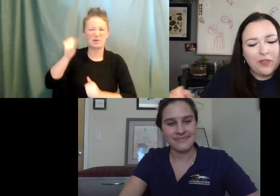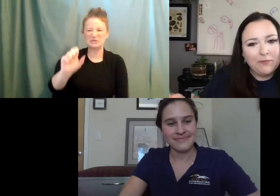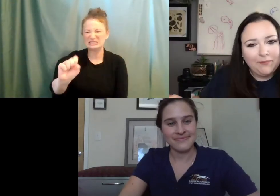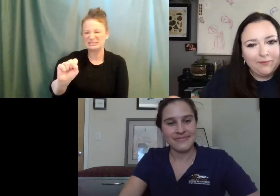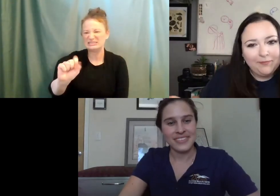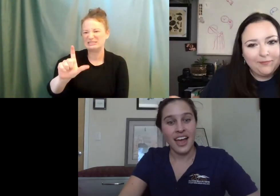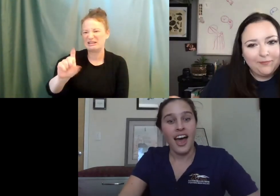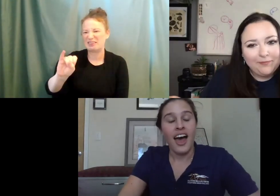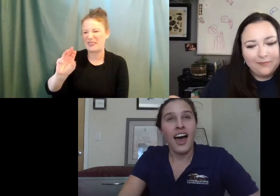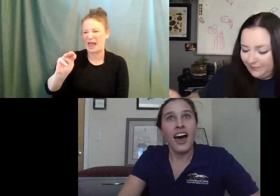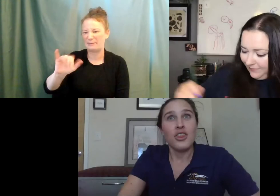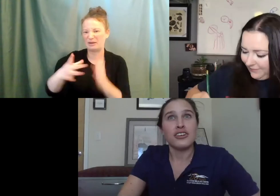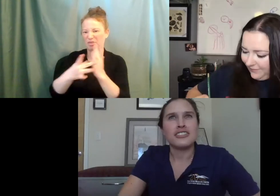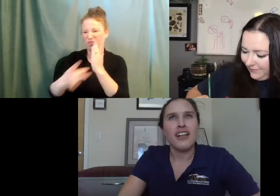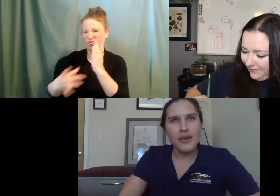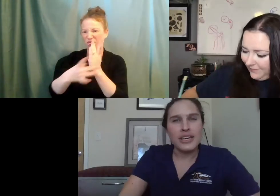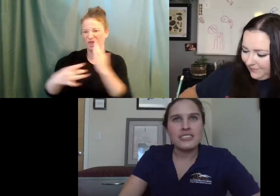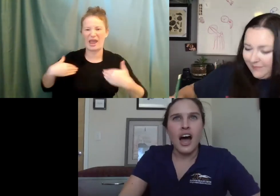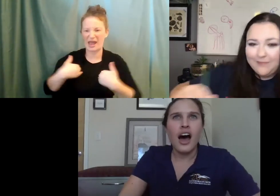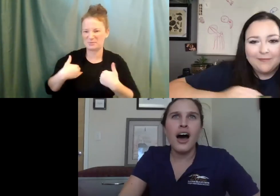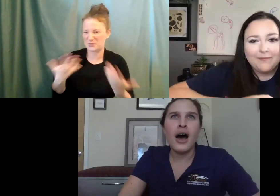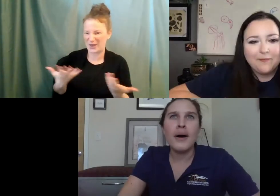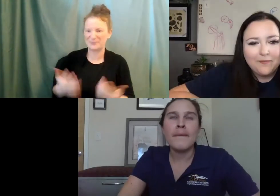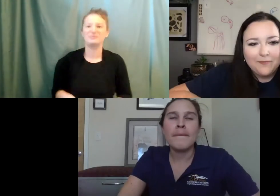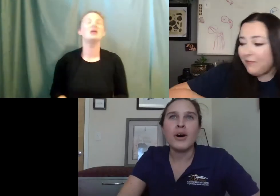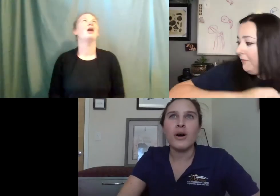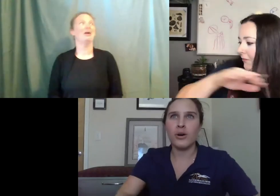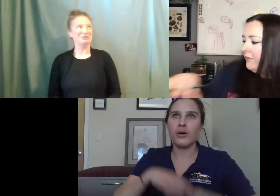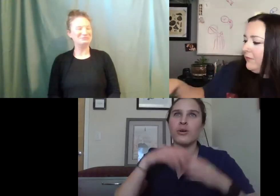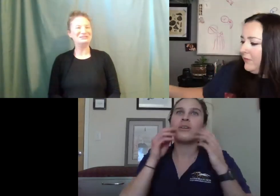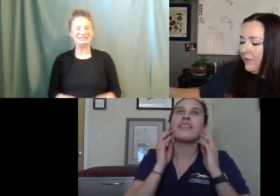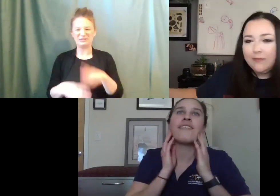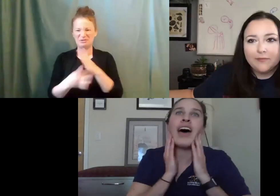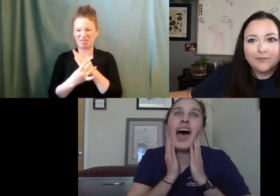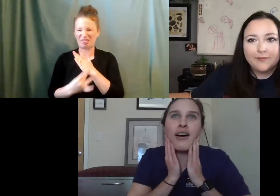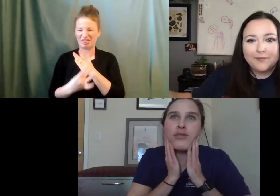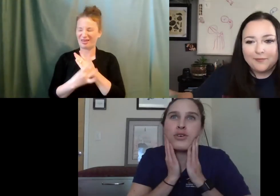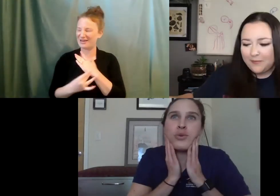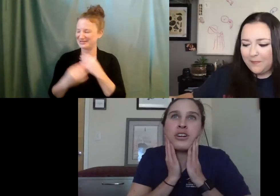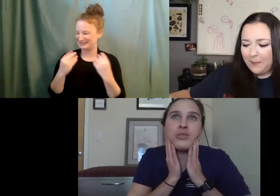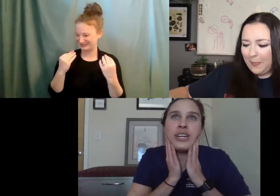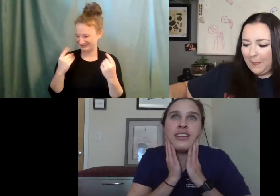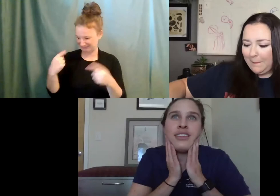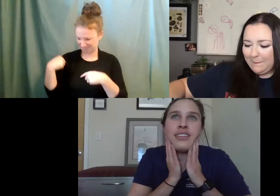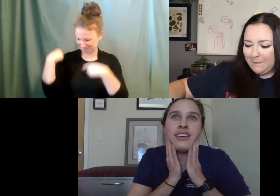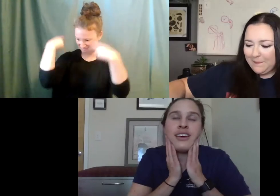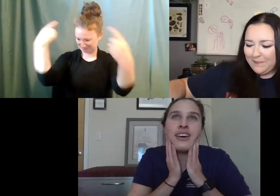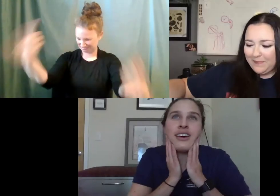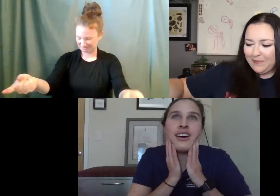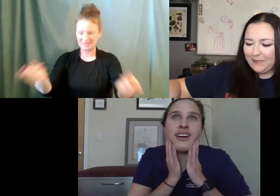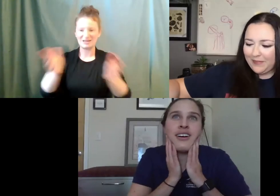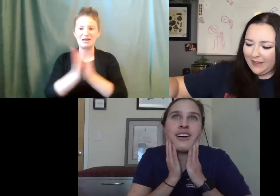have ever worked with? The slimiest, um, that I've ever worked with?